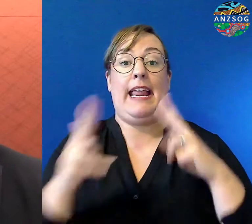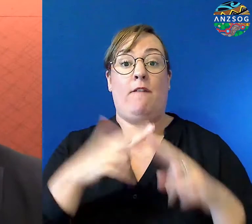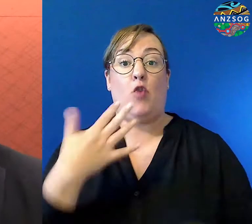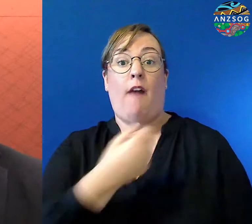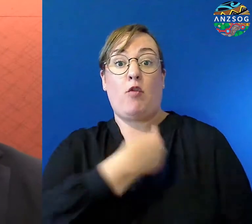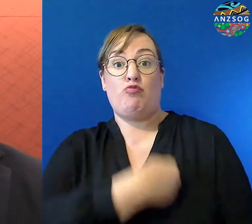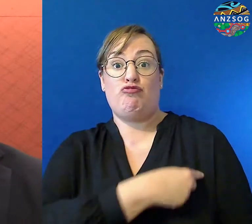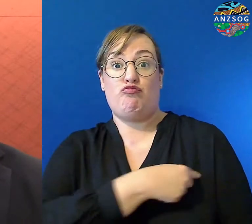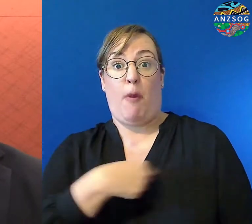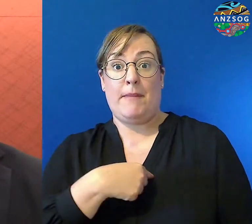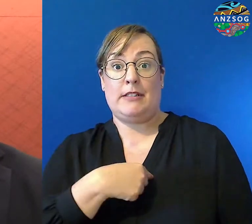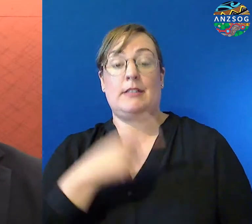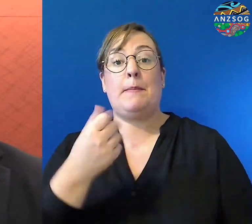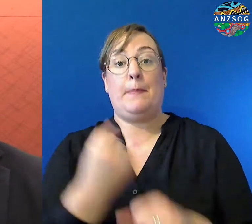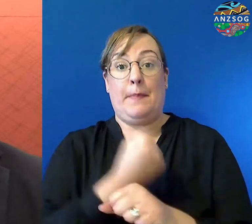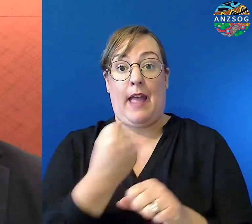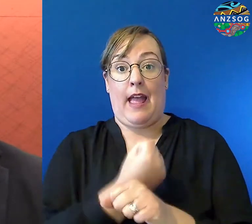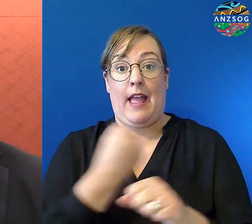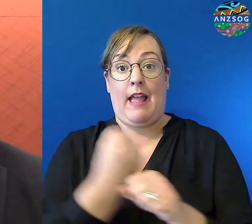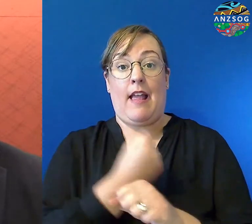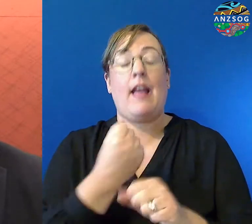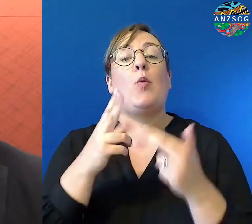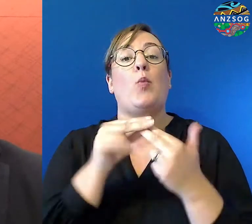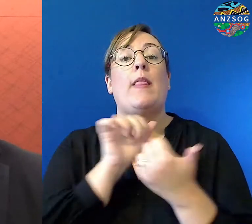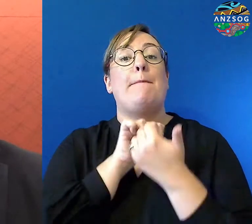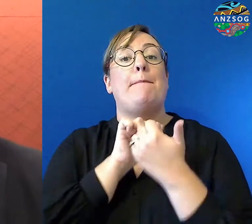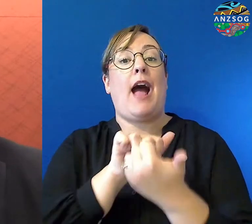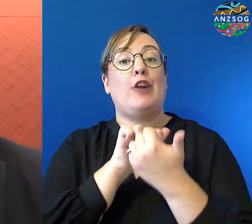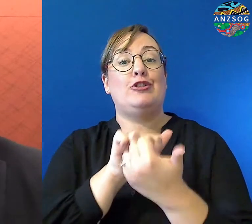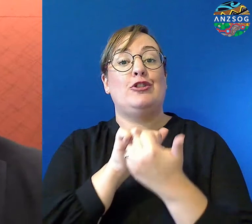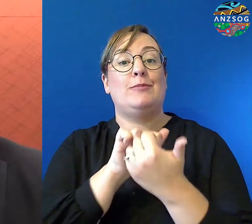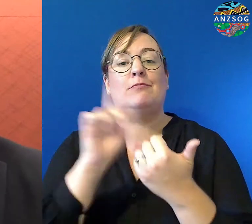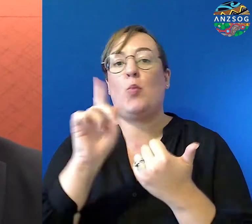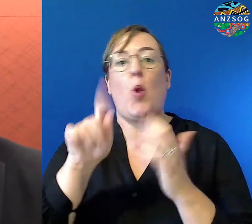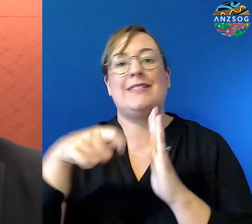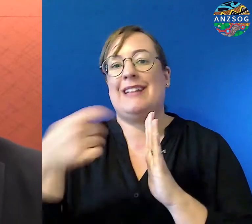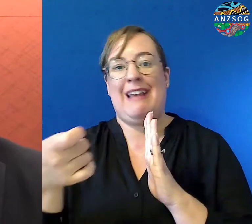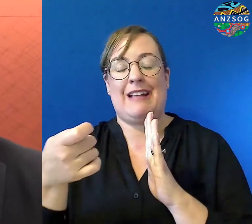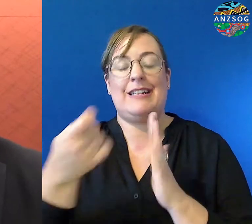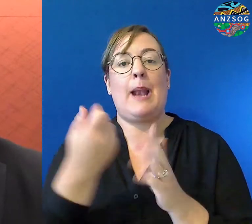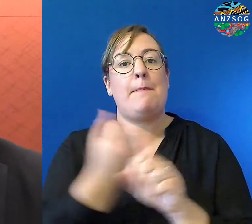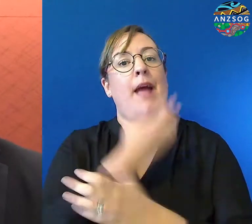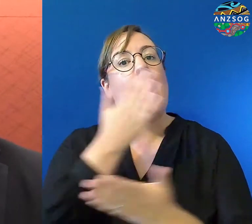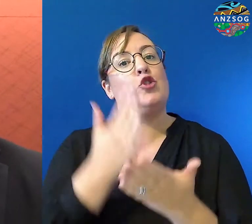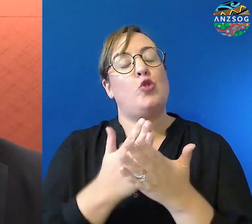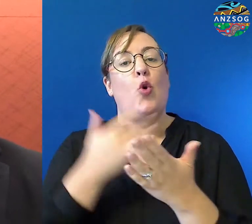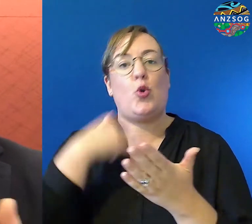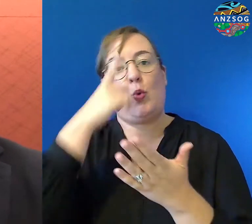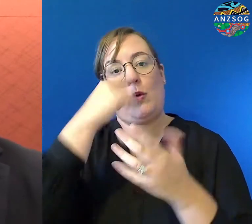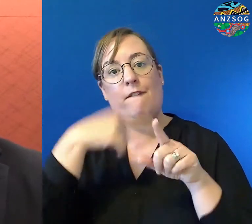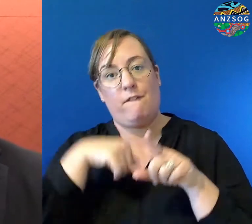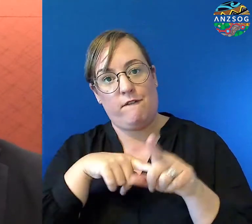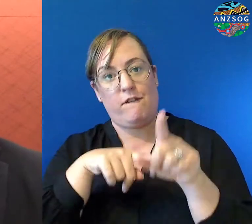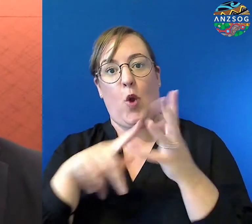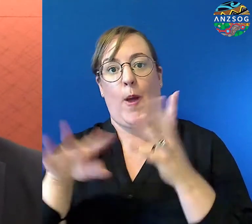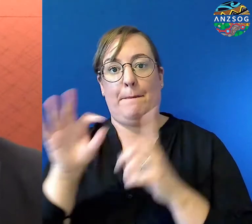made as a part of partnerships and remaining accountable and we're going to hear in this session